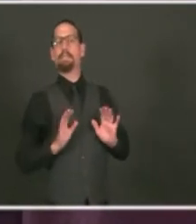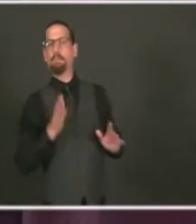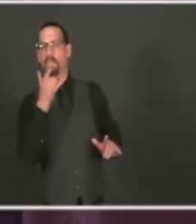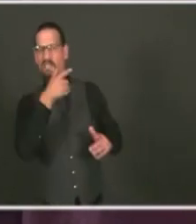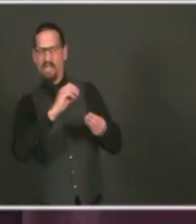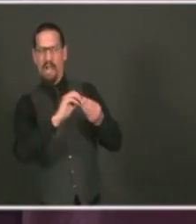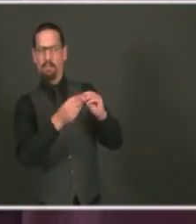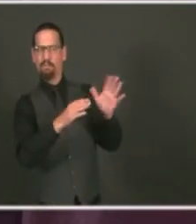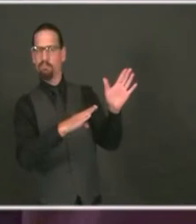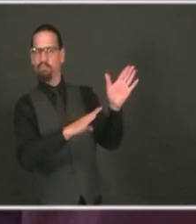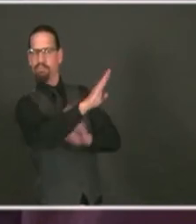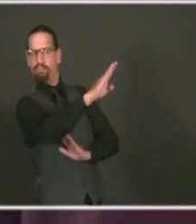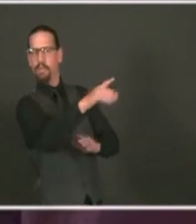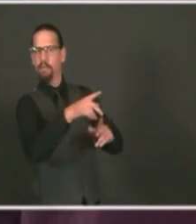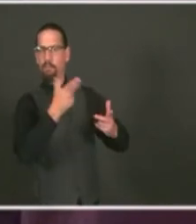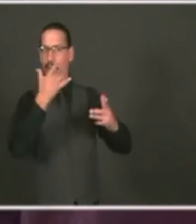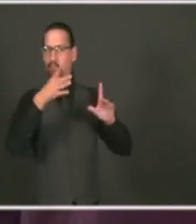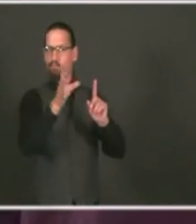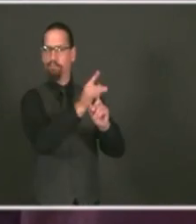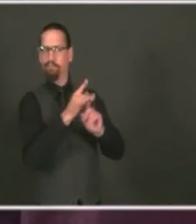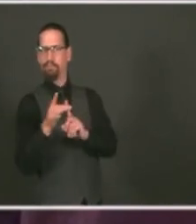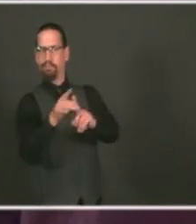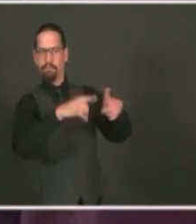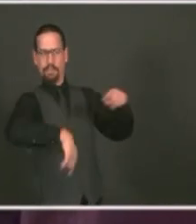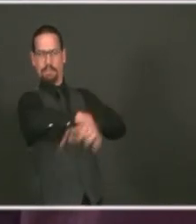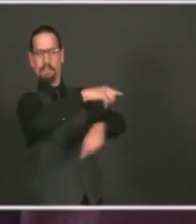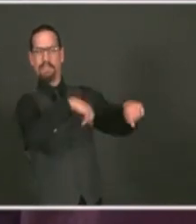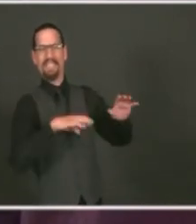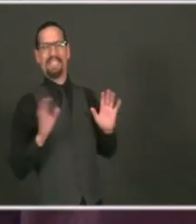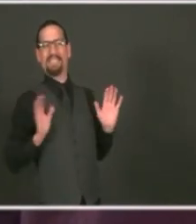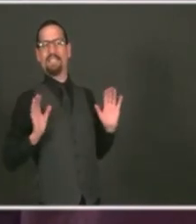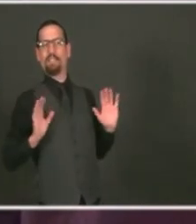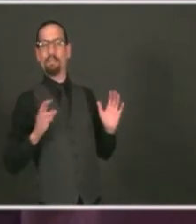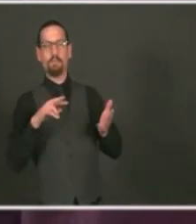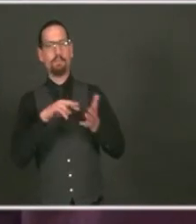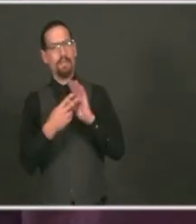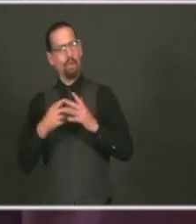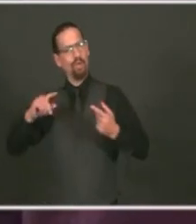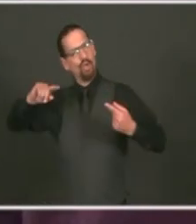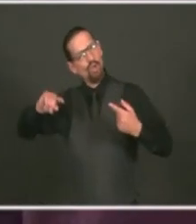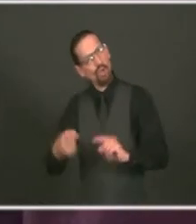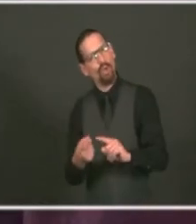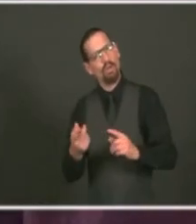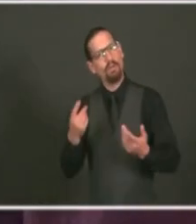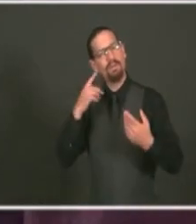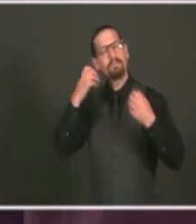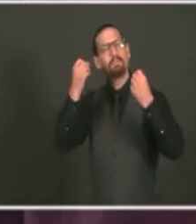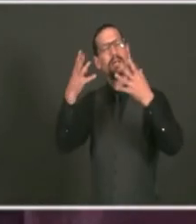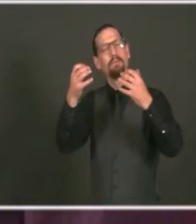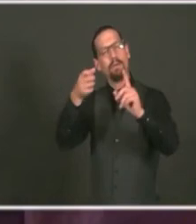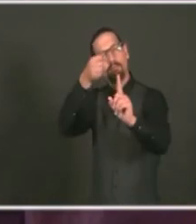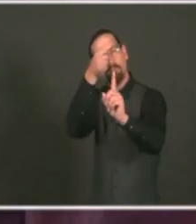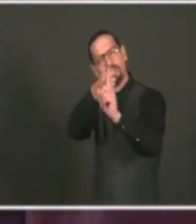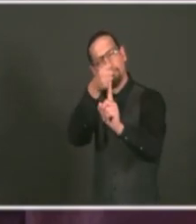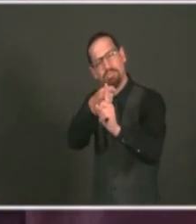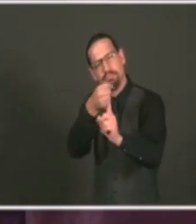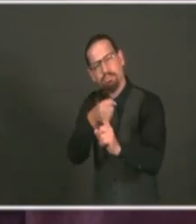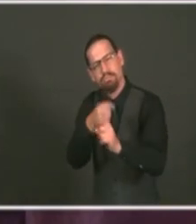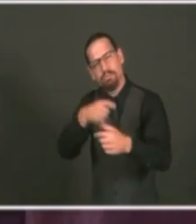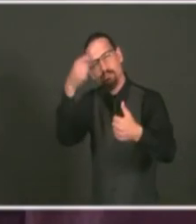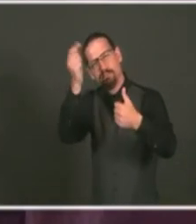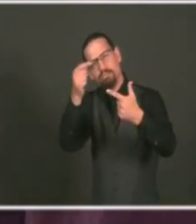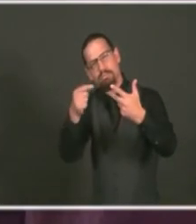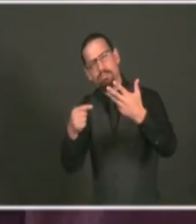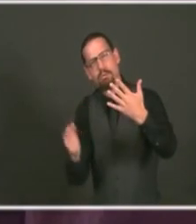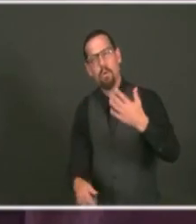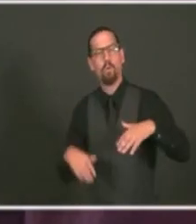students and most college administrators, I think, probably are doing the right thing. And student leaders have stepped up on